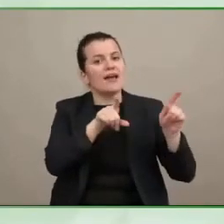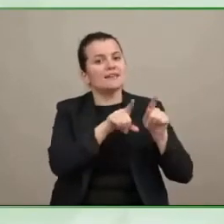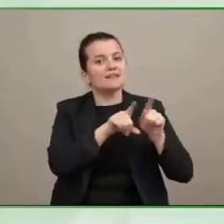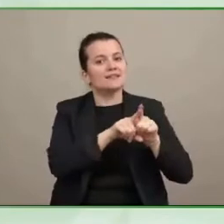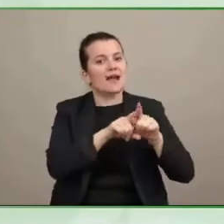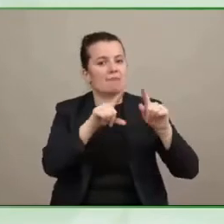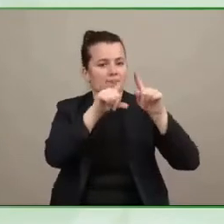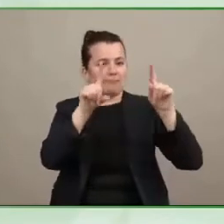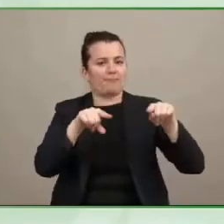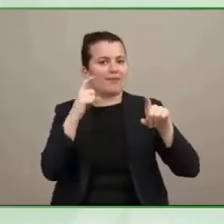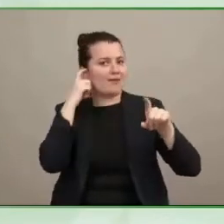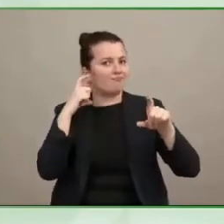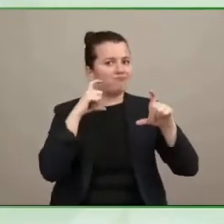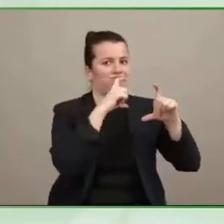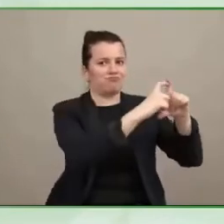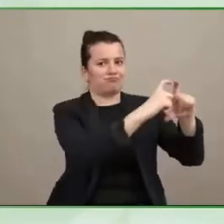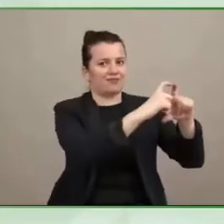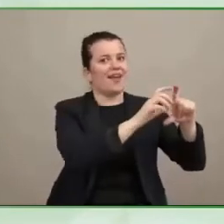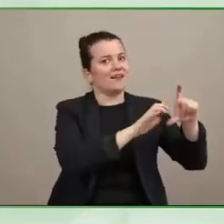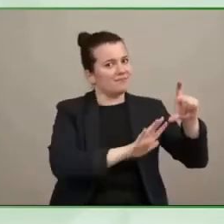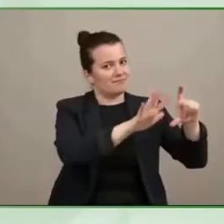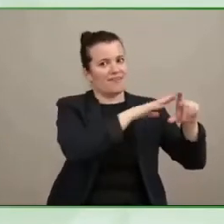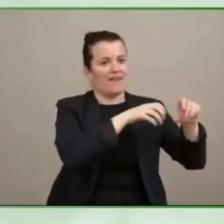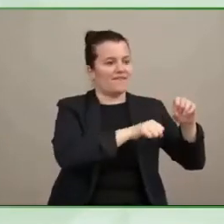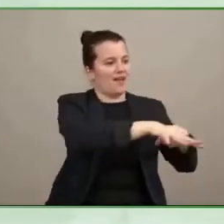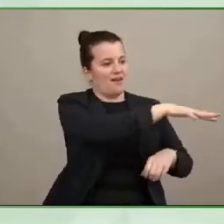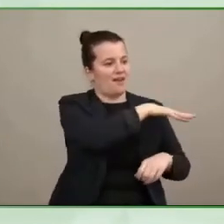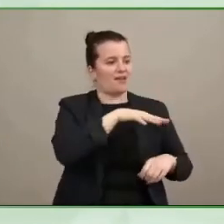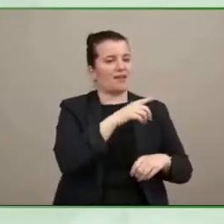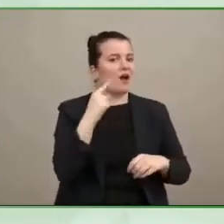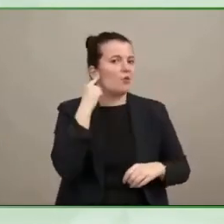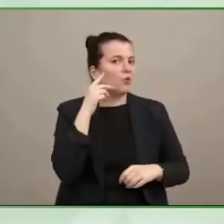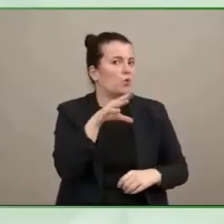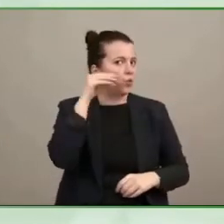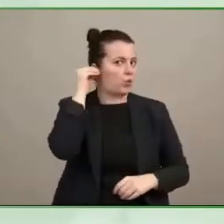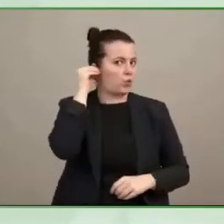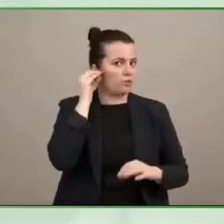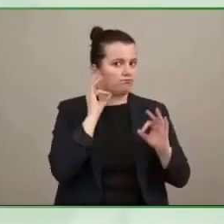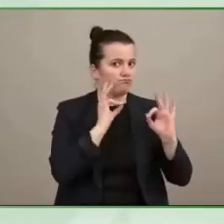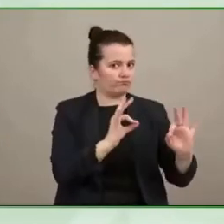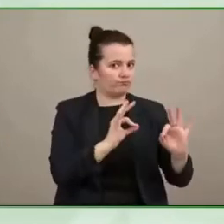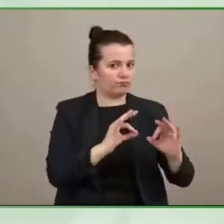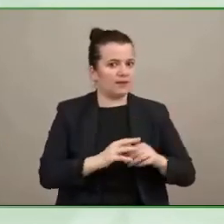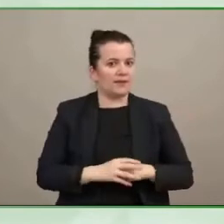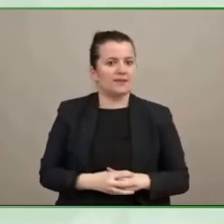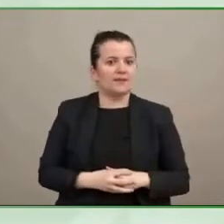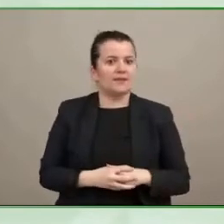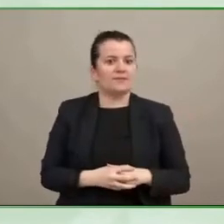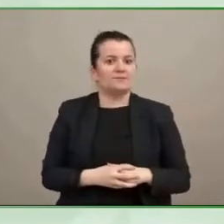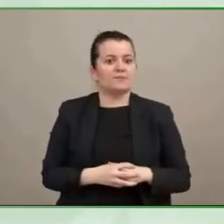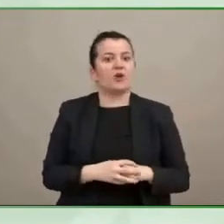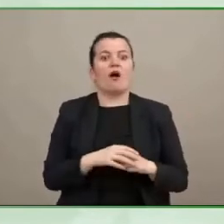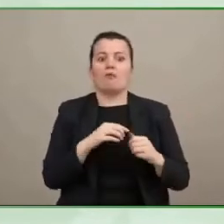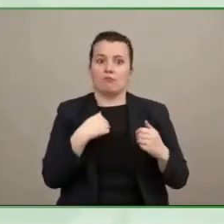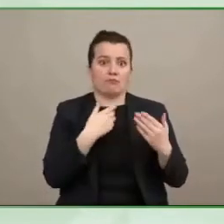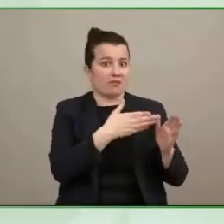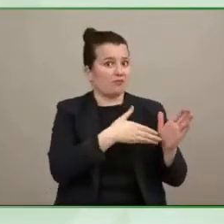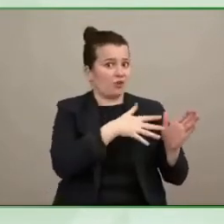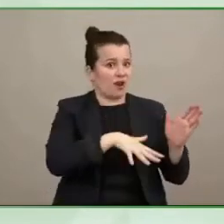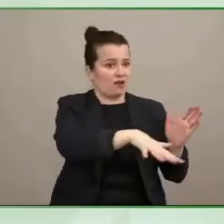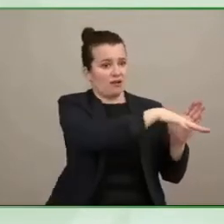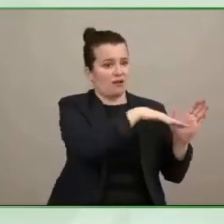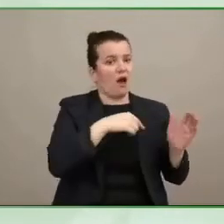was on the u.s access board's federal rail committee and i was able to show the access on